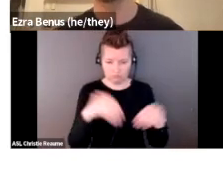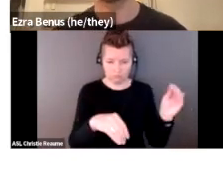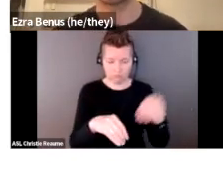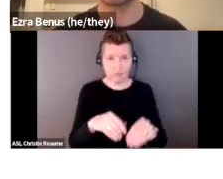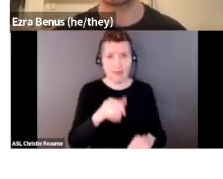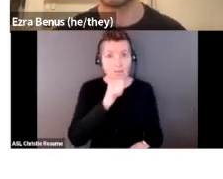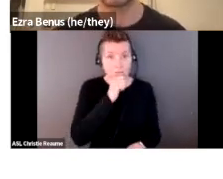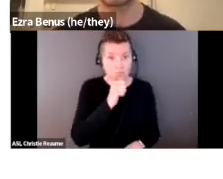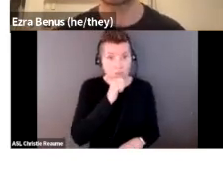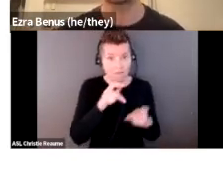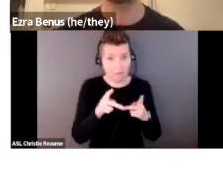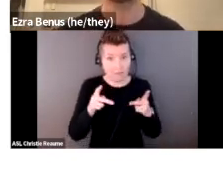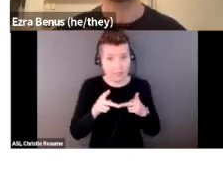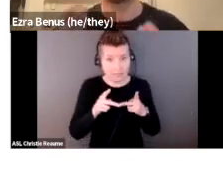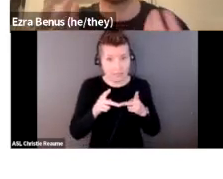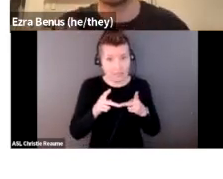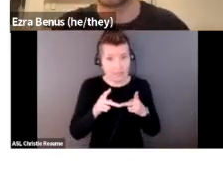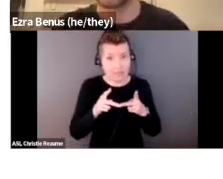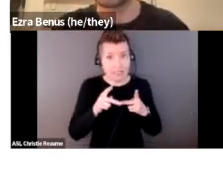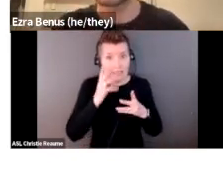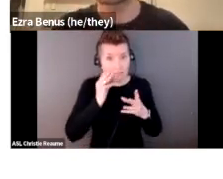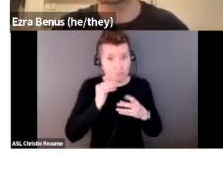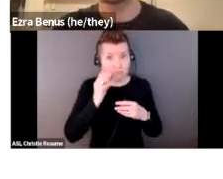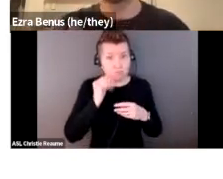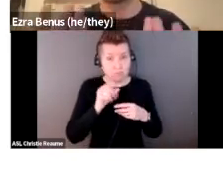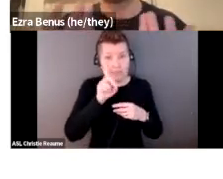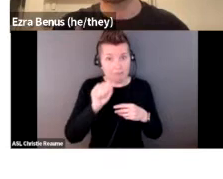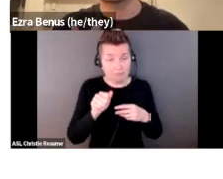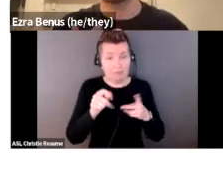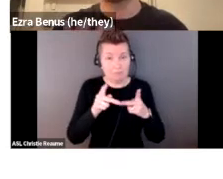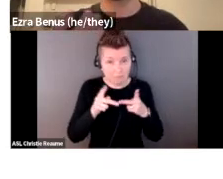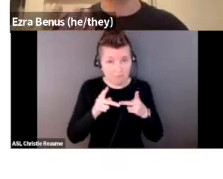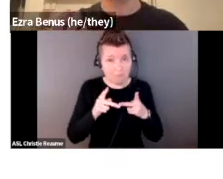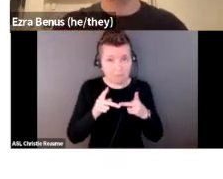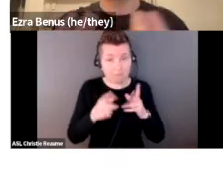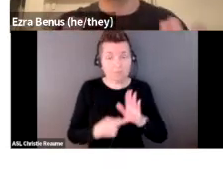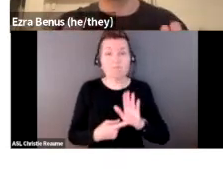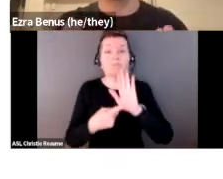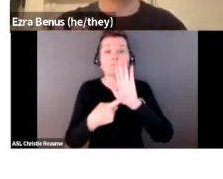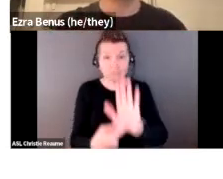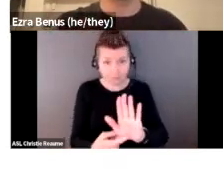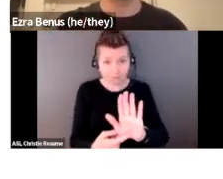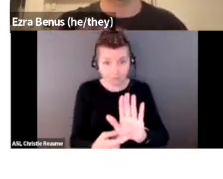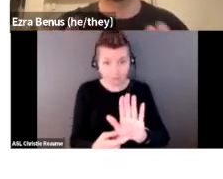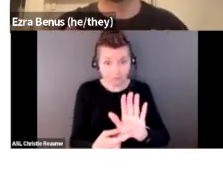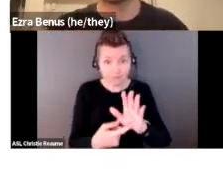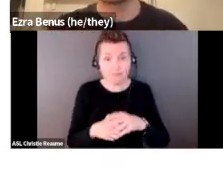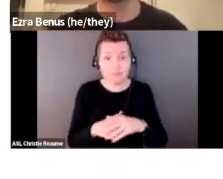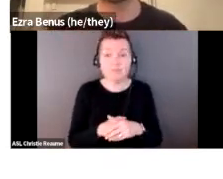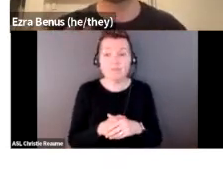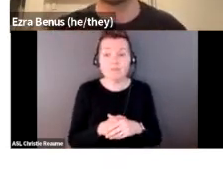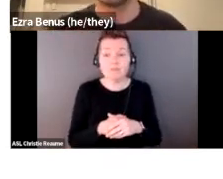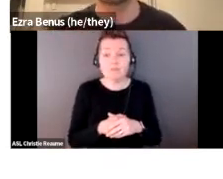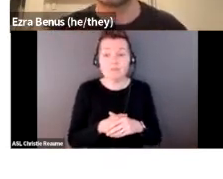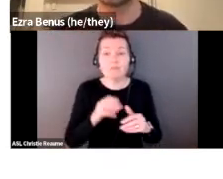of experiencing illness and disability, putting them into a more public space. And also putting the, or blurring that